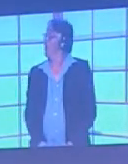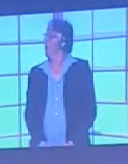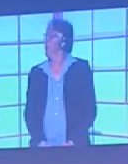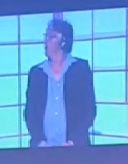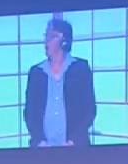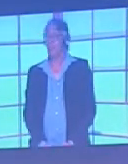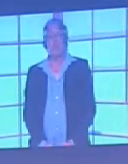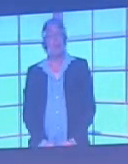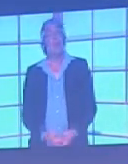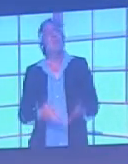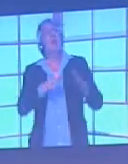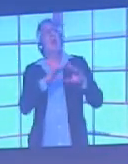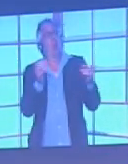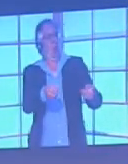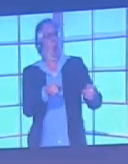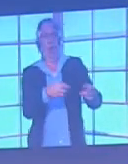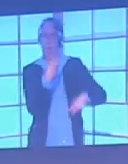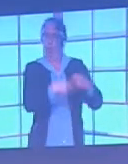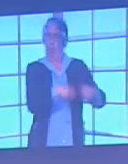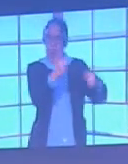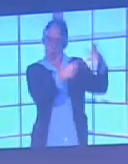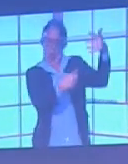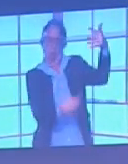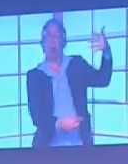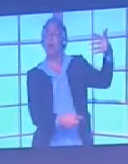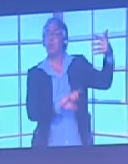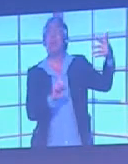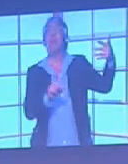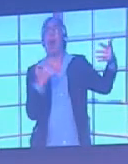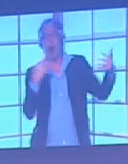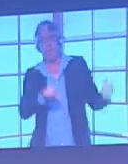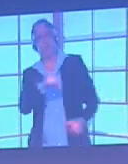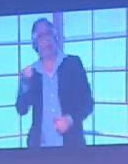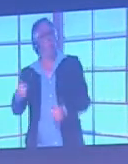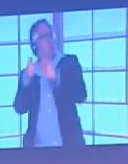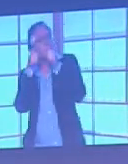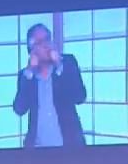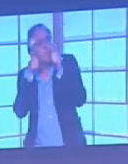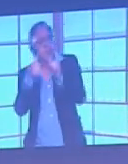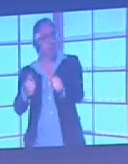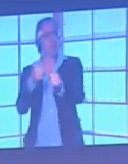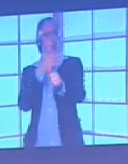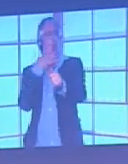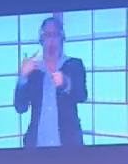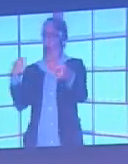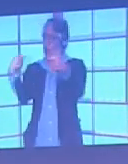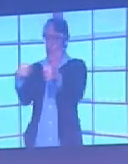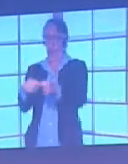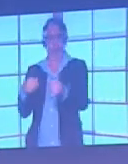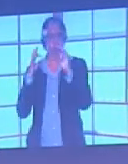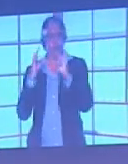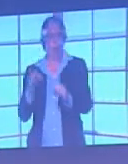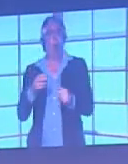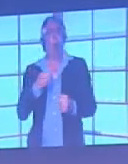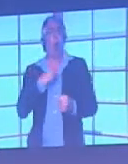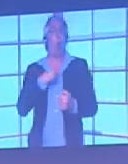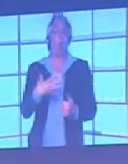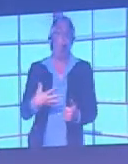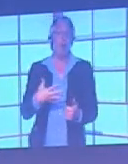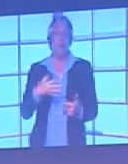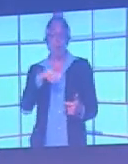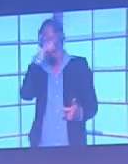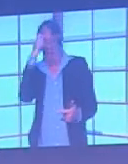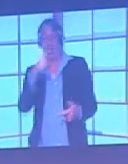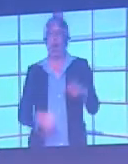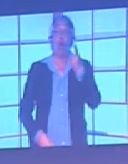You'll be pleased to know that there are good kit colour combinations. Phew! White against black, red against yellow,